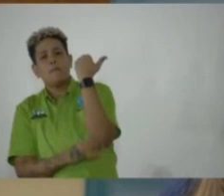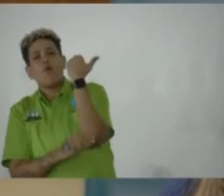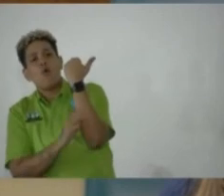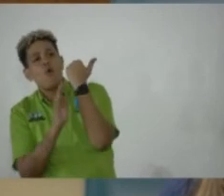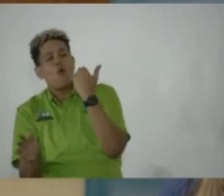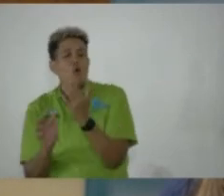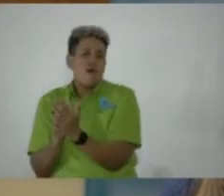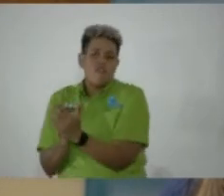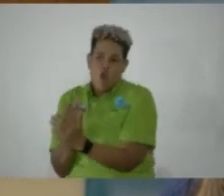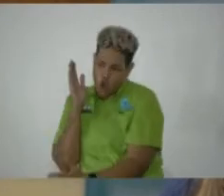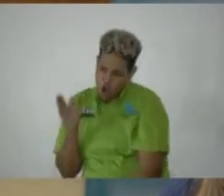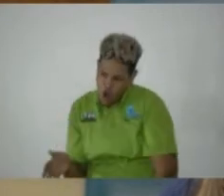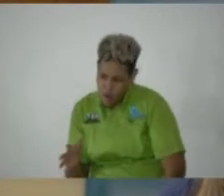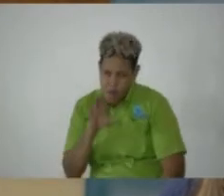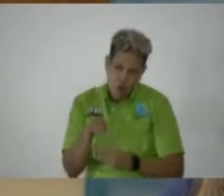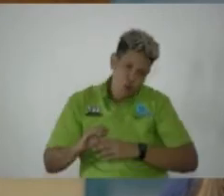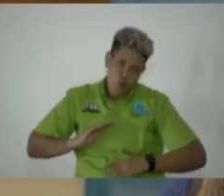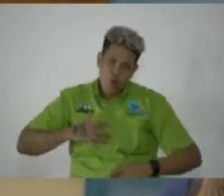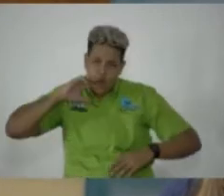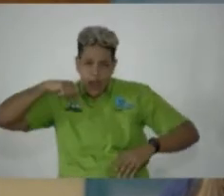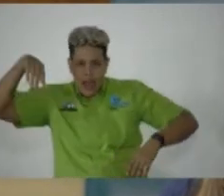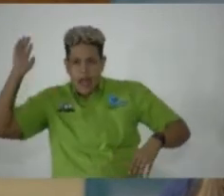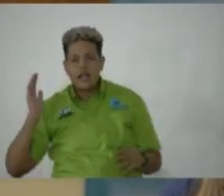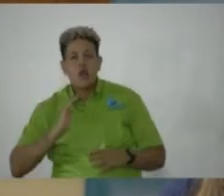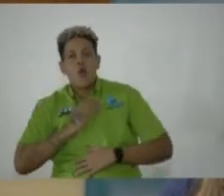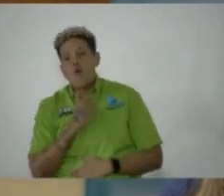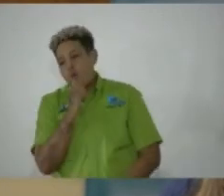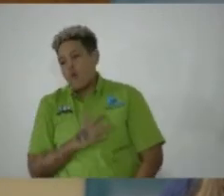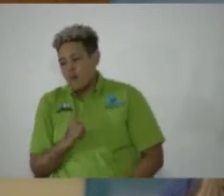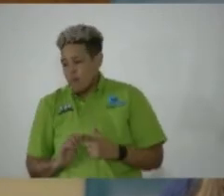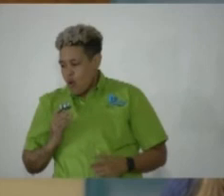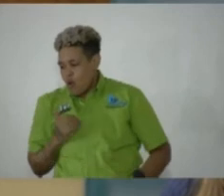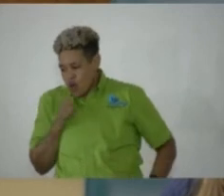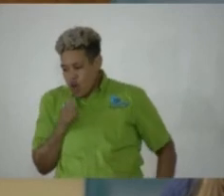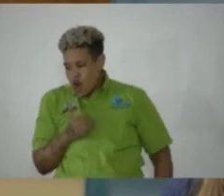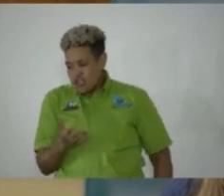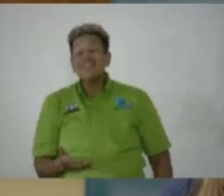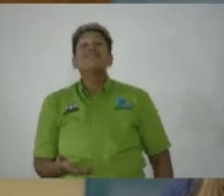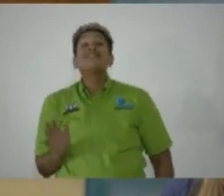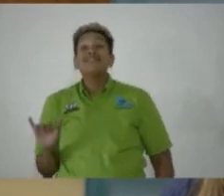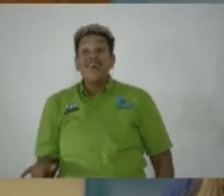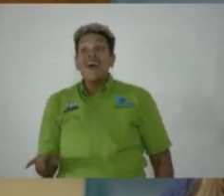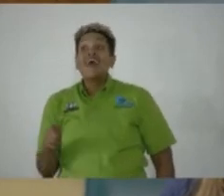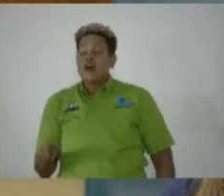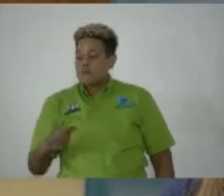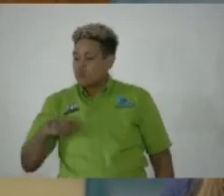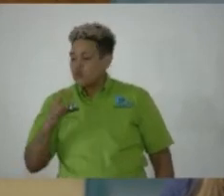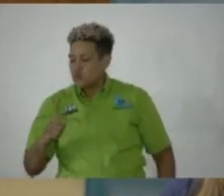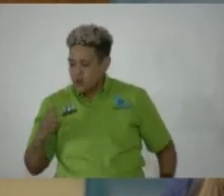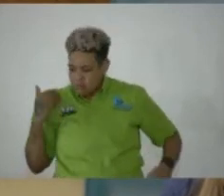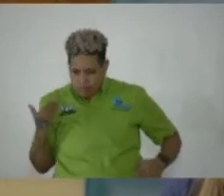the vulnerable, including our elderly, our women, and our girls. As such, let us march